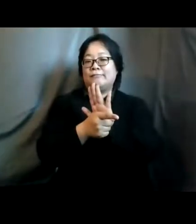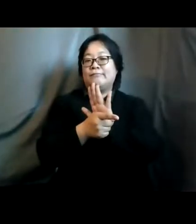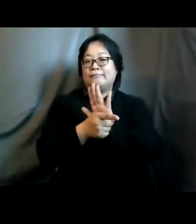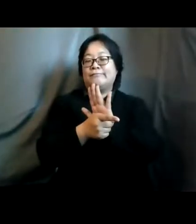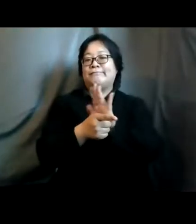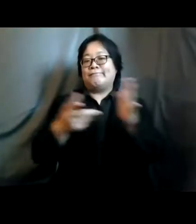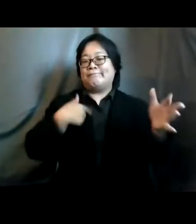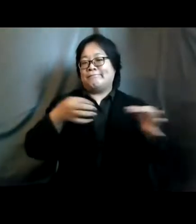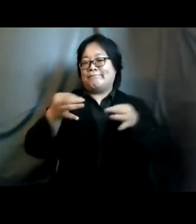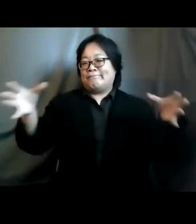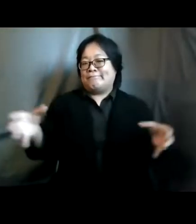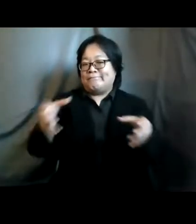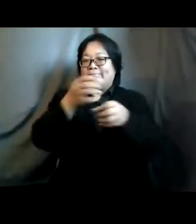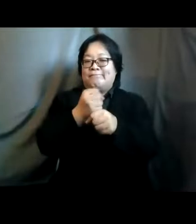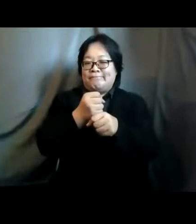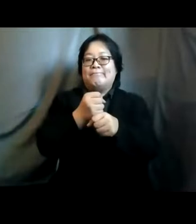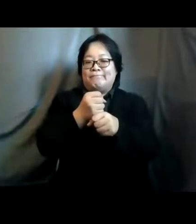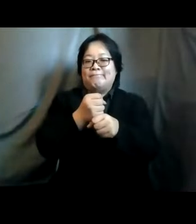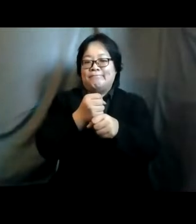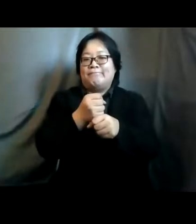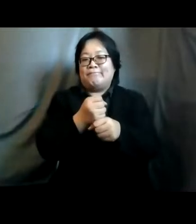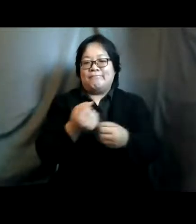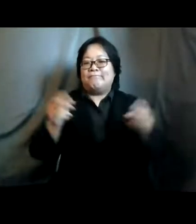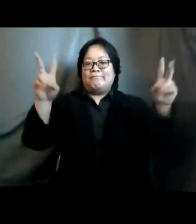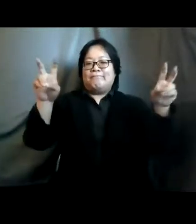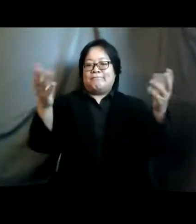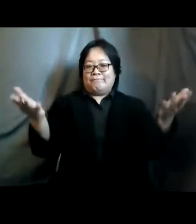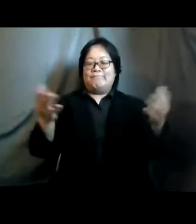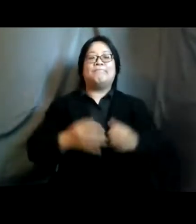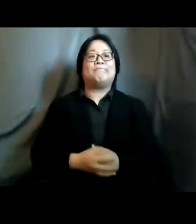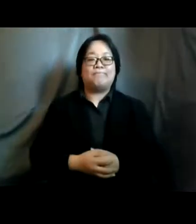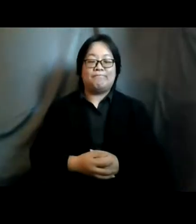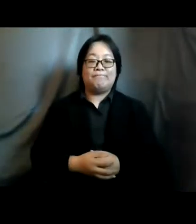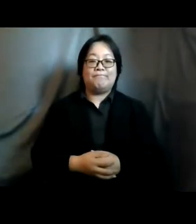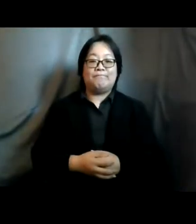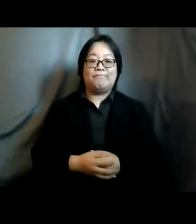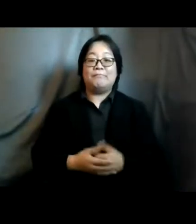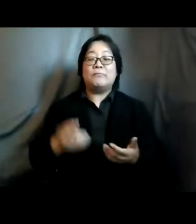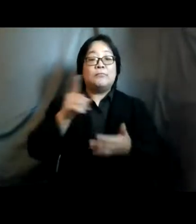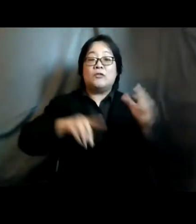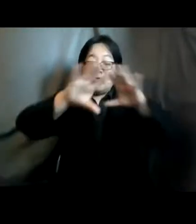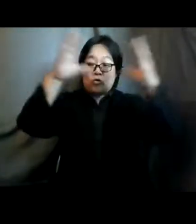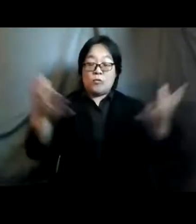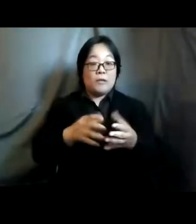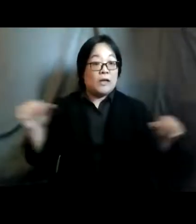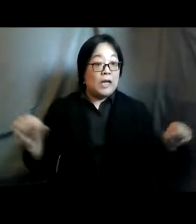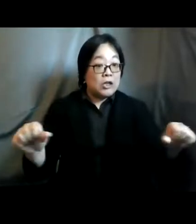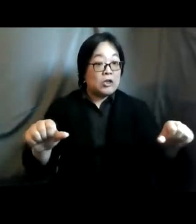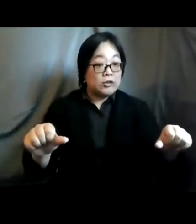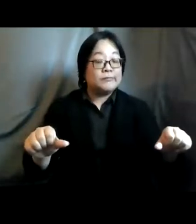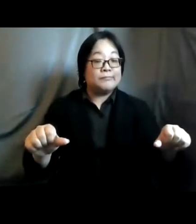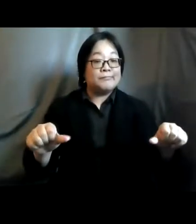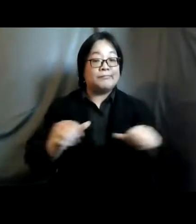of what the gender equality forum is all about what is the global action coalition on this particular issue